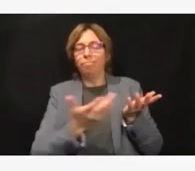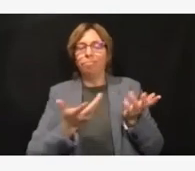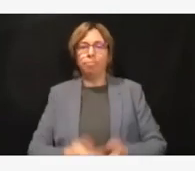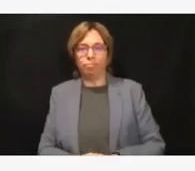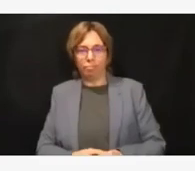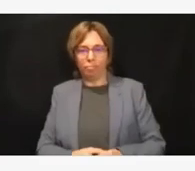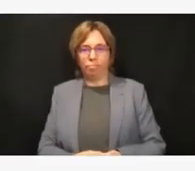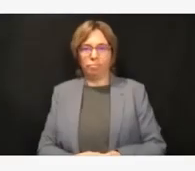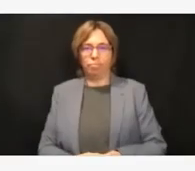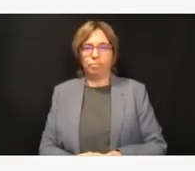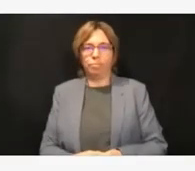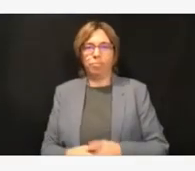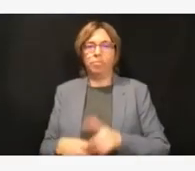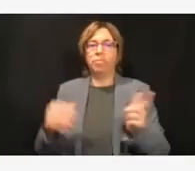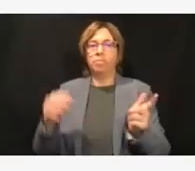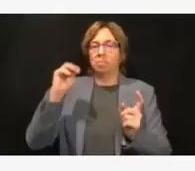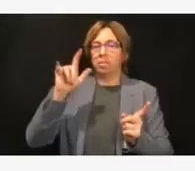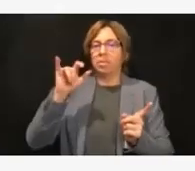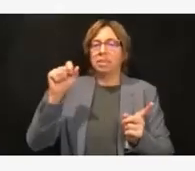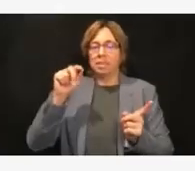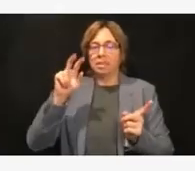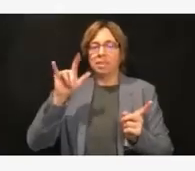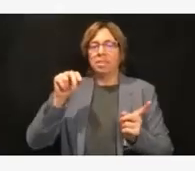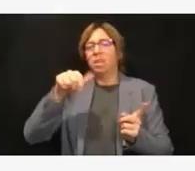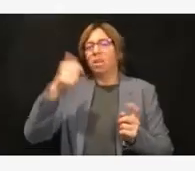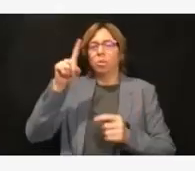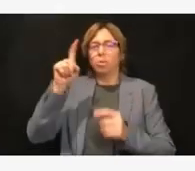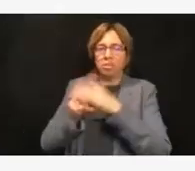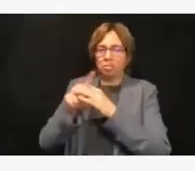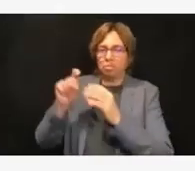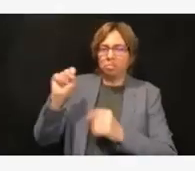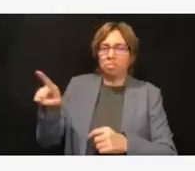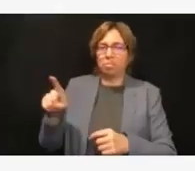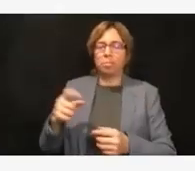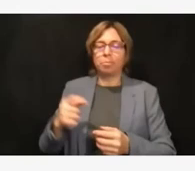last question. Can you give us an idea of about how many exemptions have been granted?